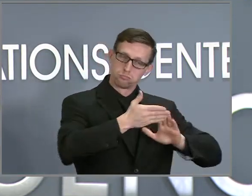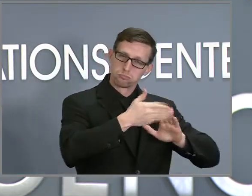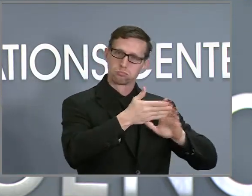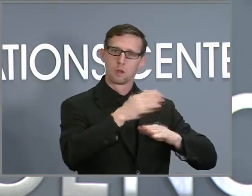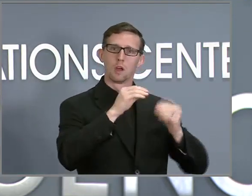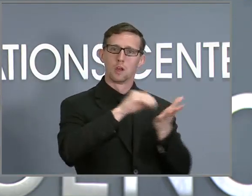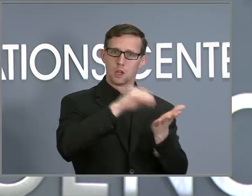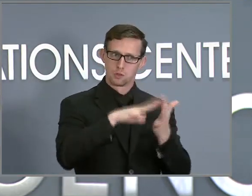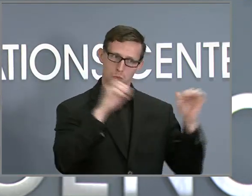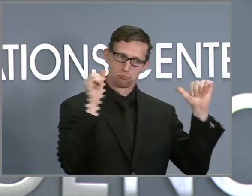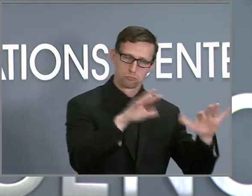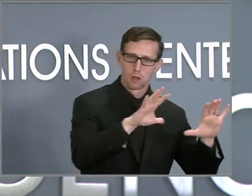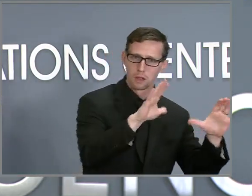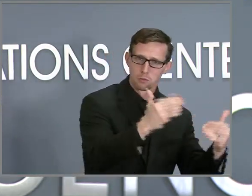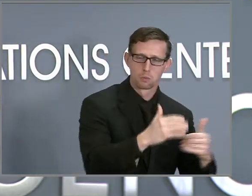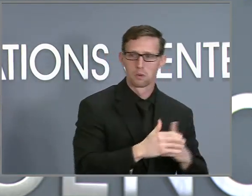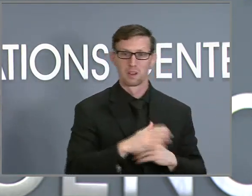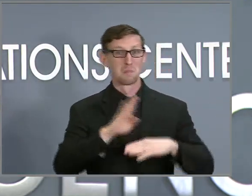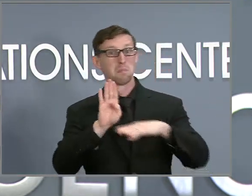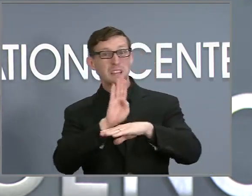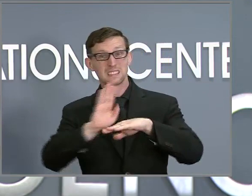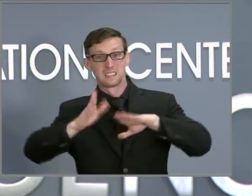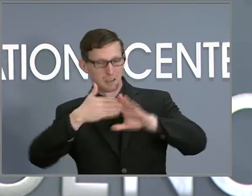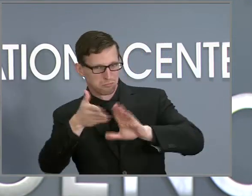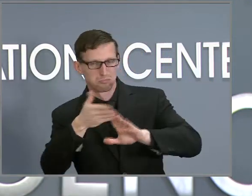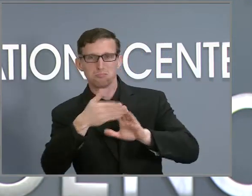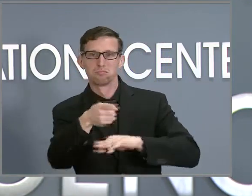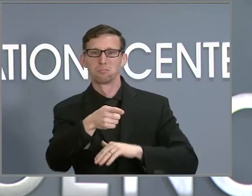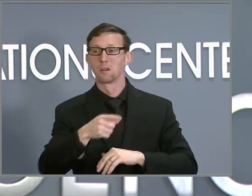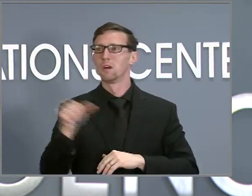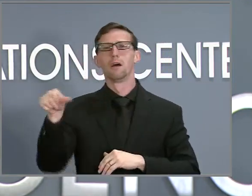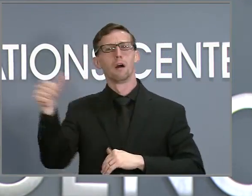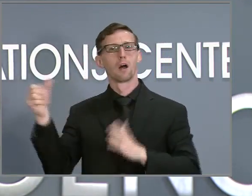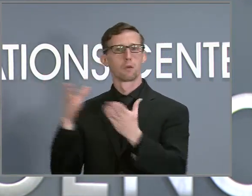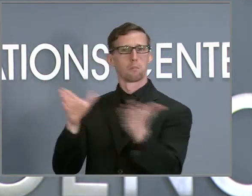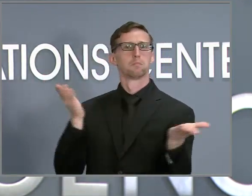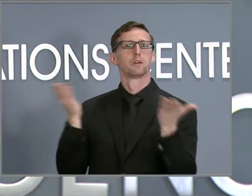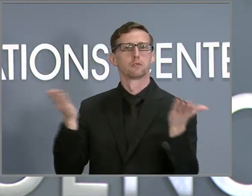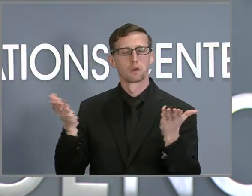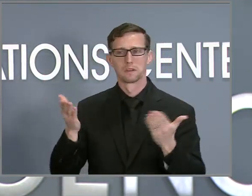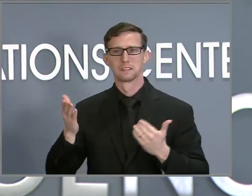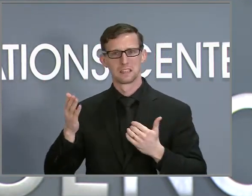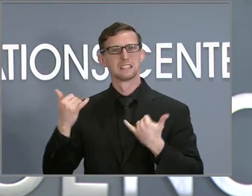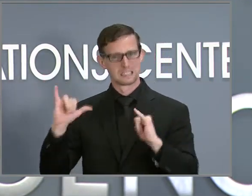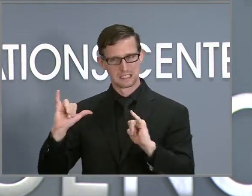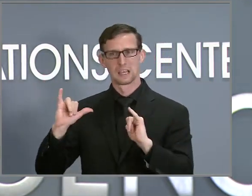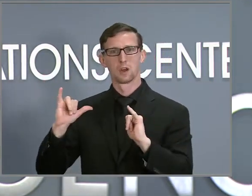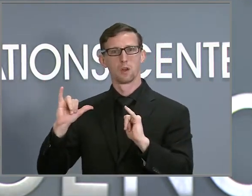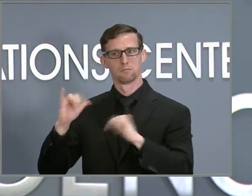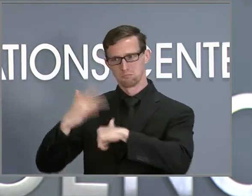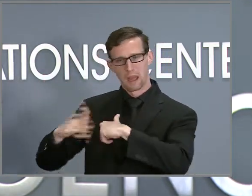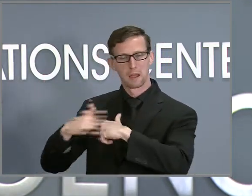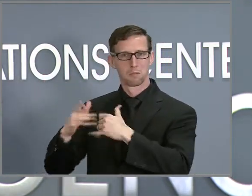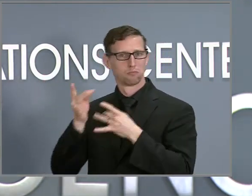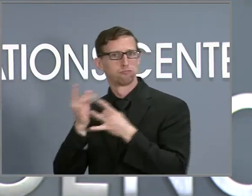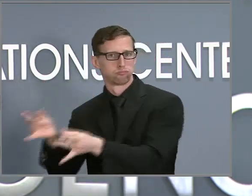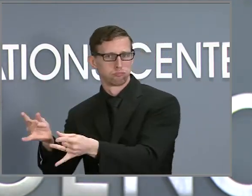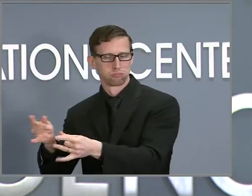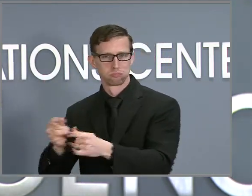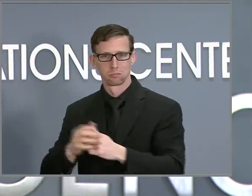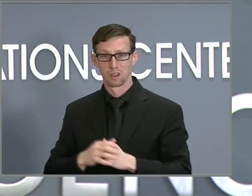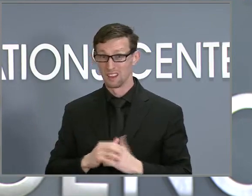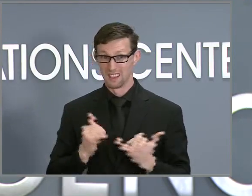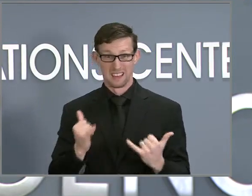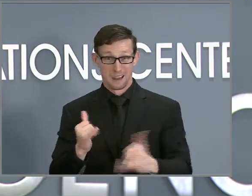ensure public services are running as effectively and efficiently as possible. And the way for us to get even